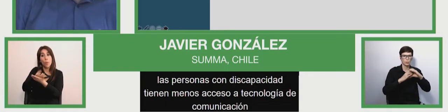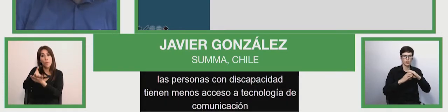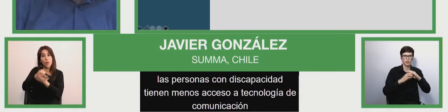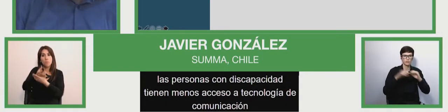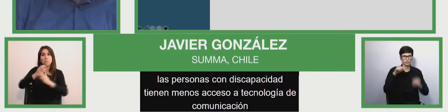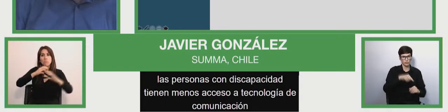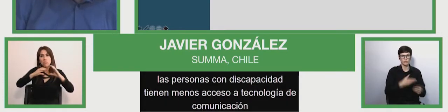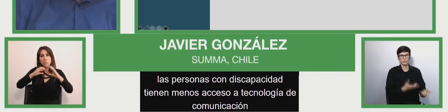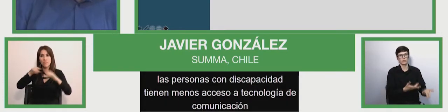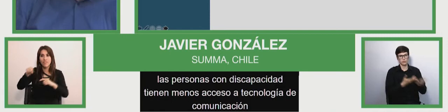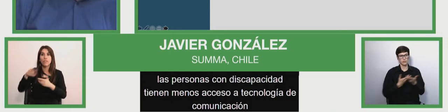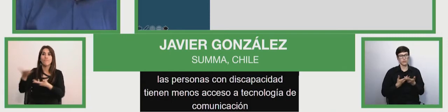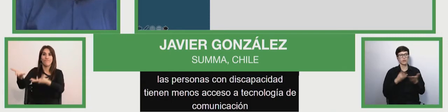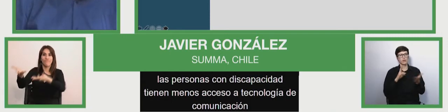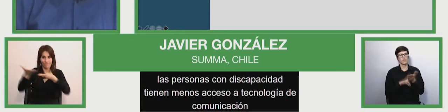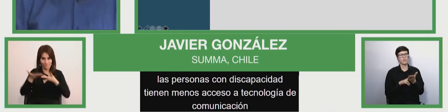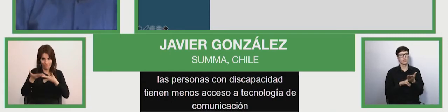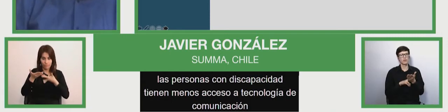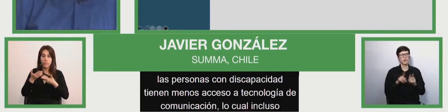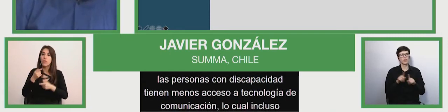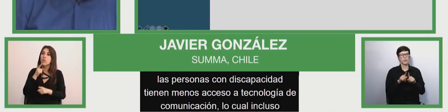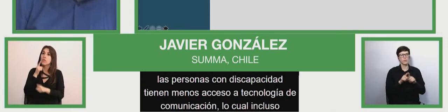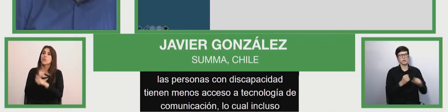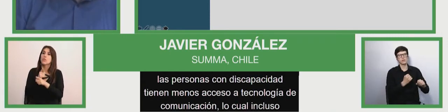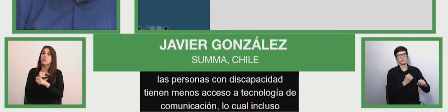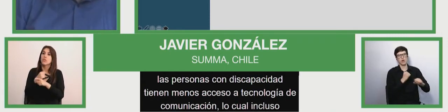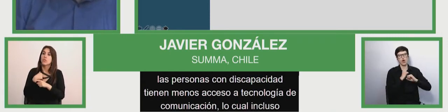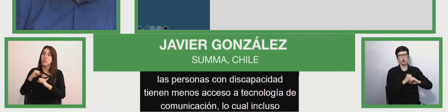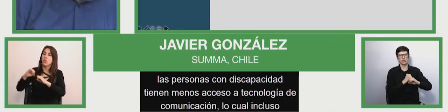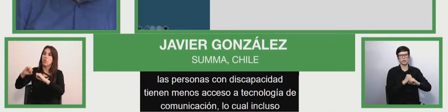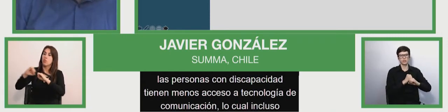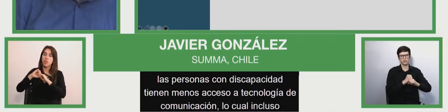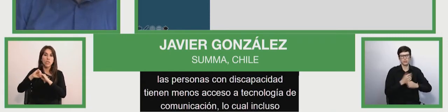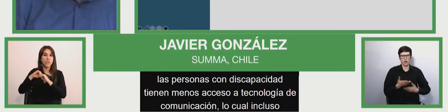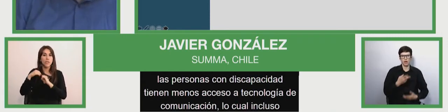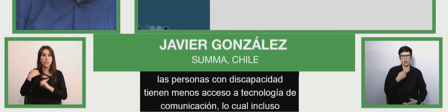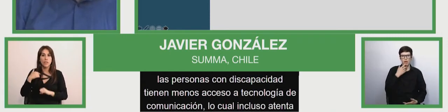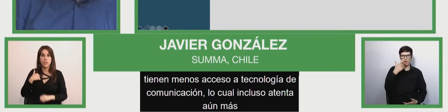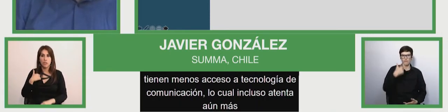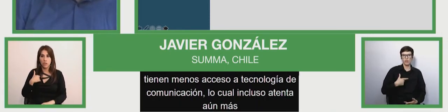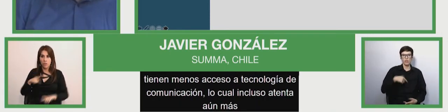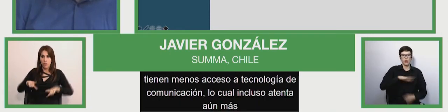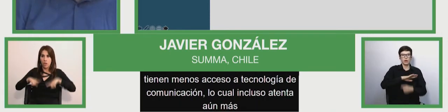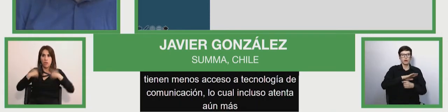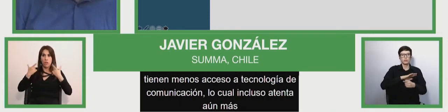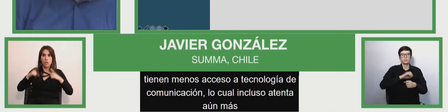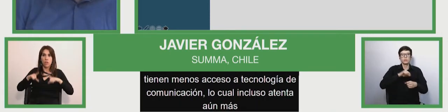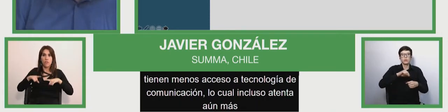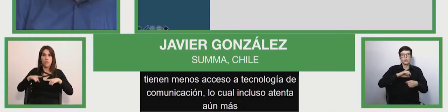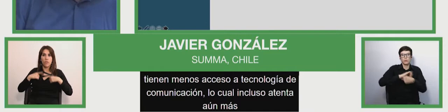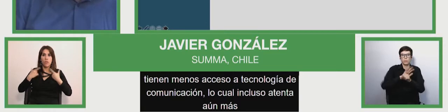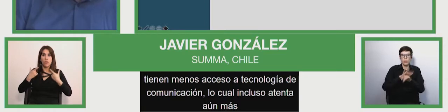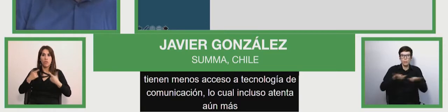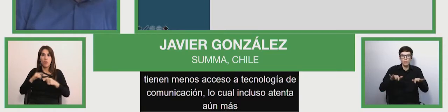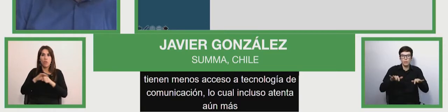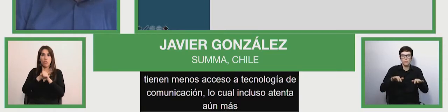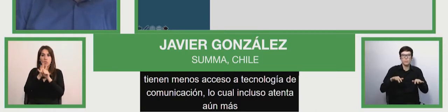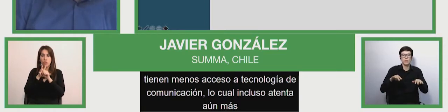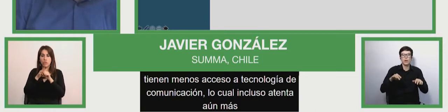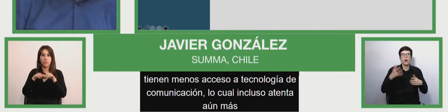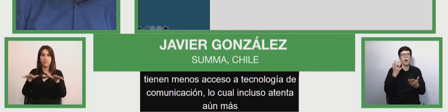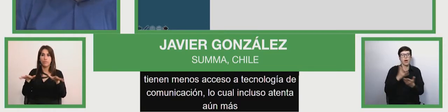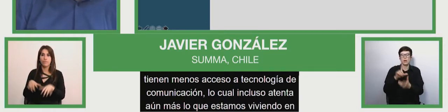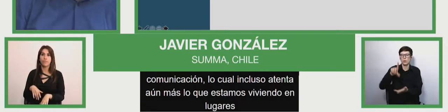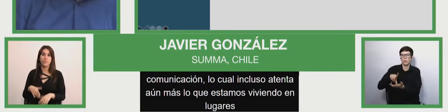accentuates the problems we're living through. Antigua and Bermuda, for example, this 40